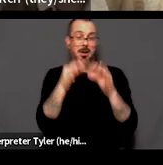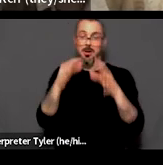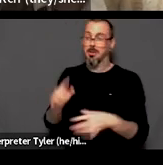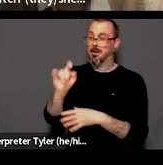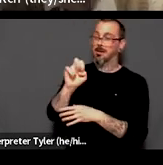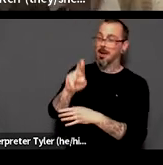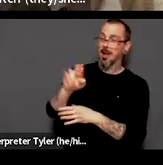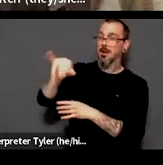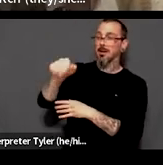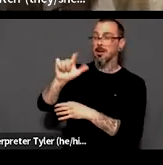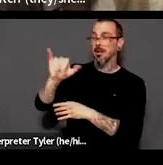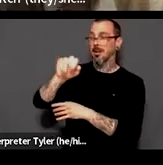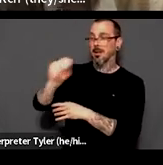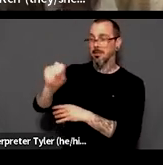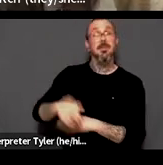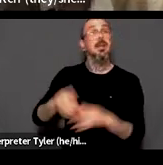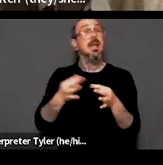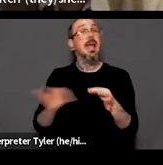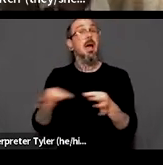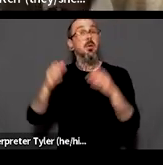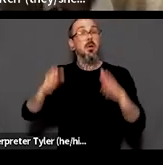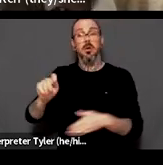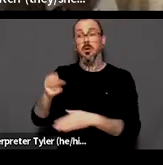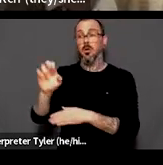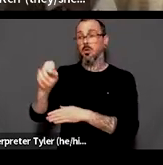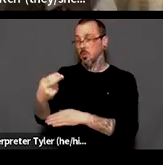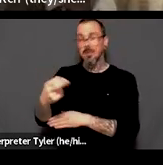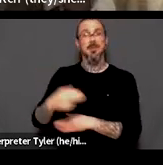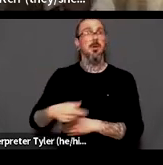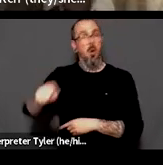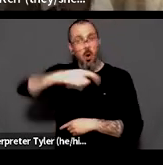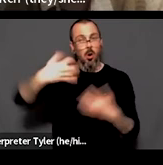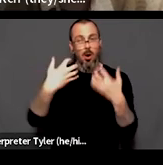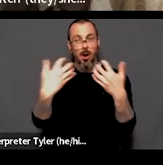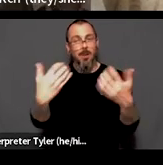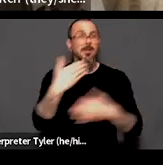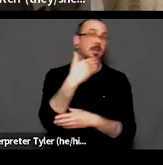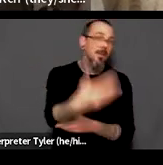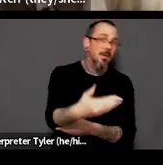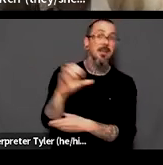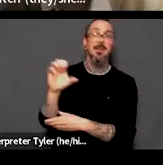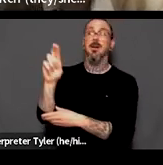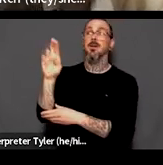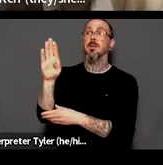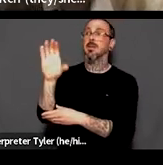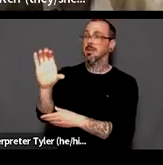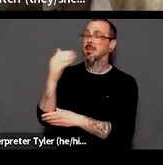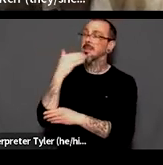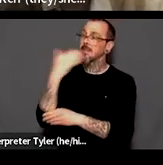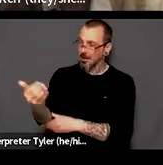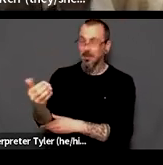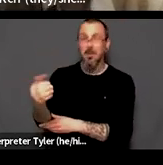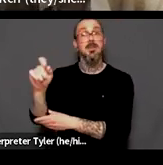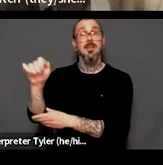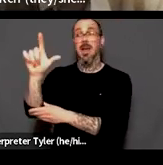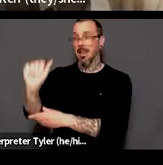Tyler, um, the captioner, Trish, um, everyone who attended, uh, as well as CBRC and Seth and Stella, who facilitated this program for us.